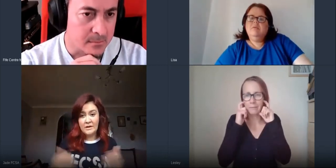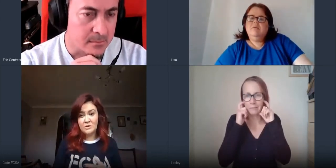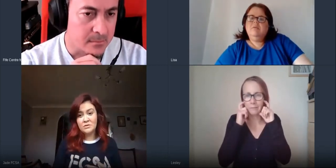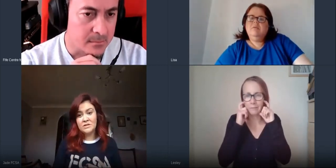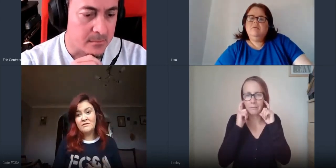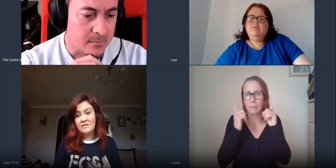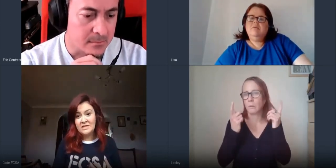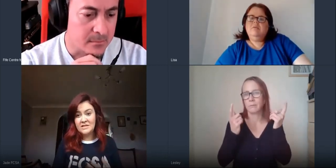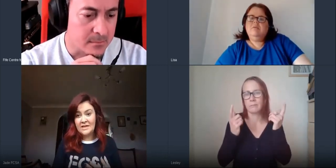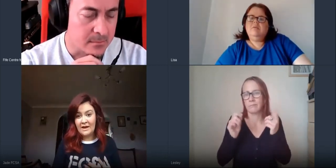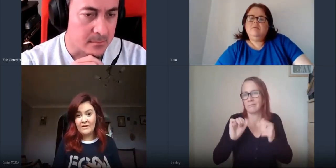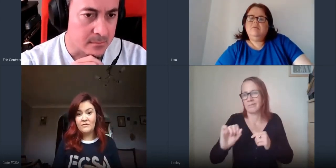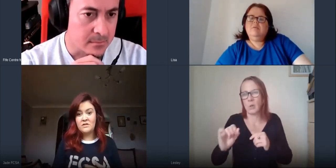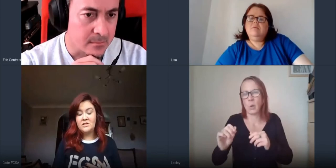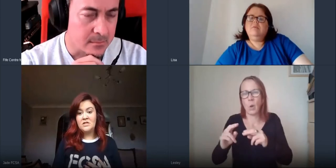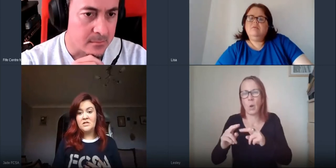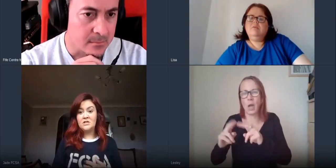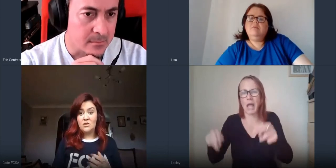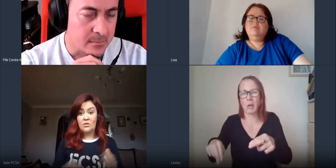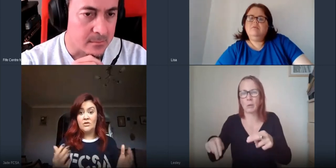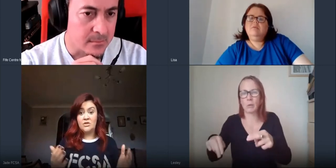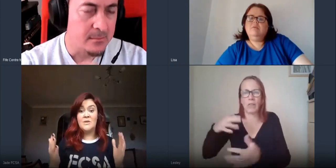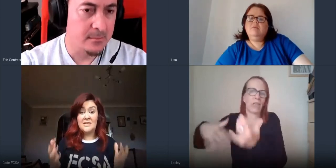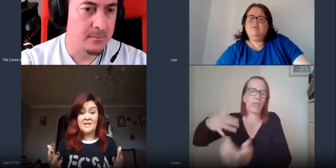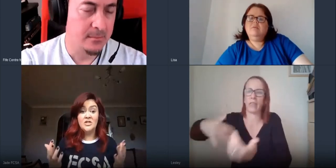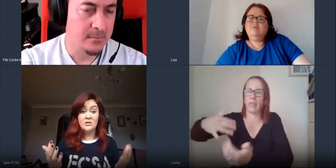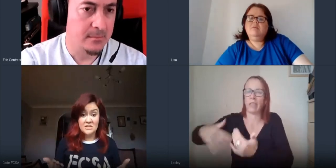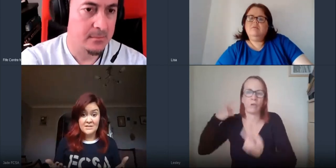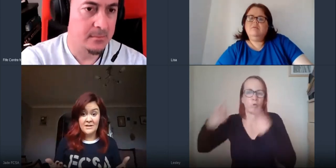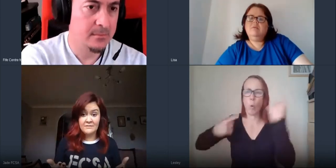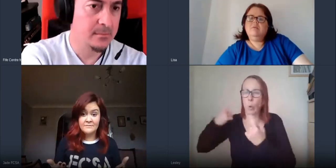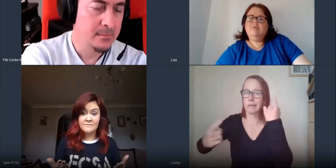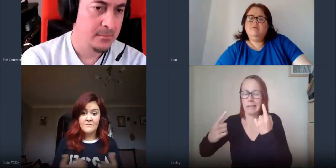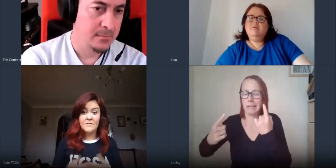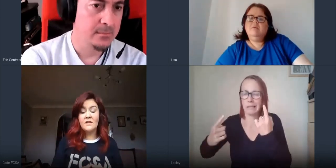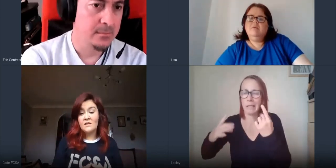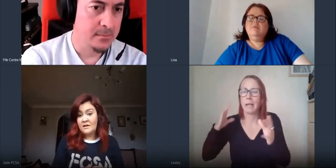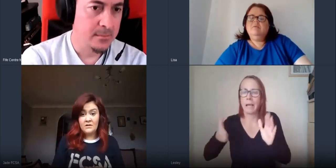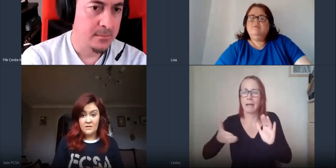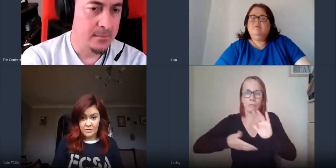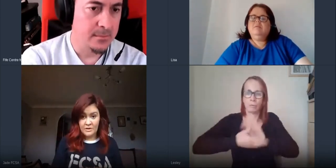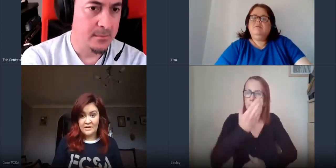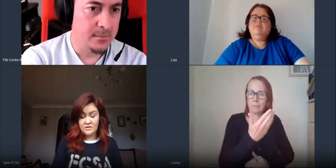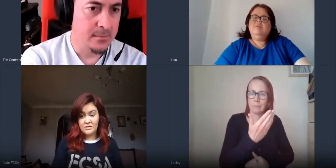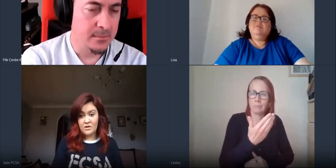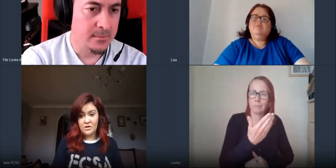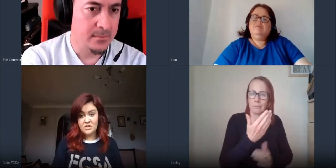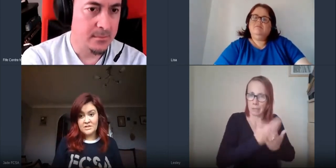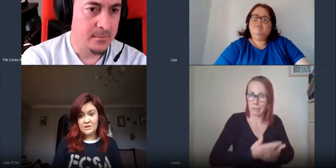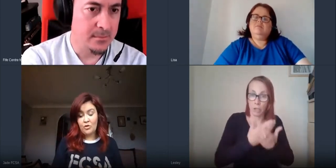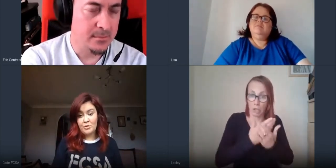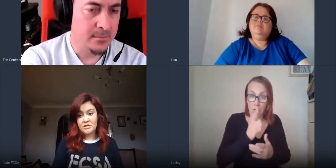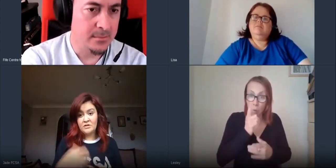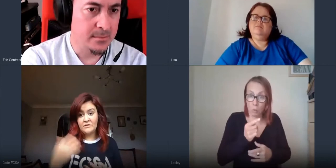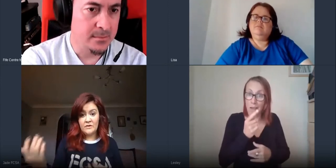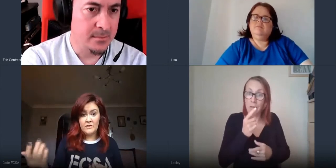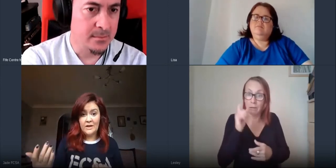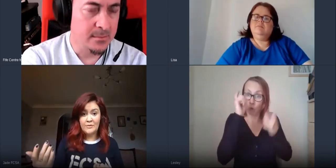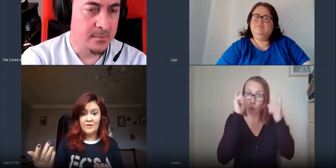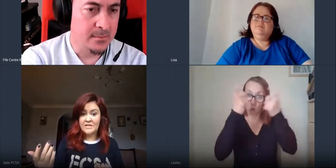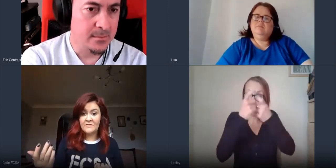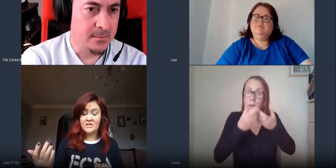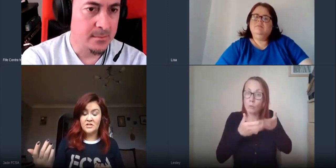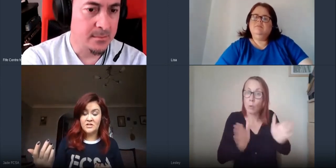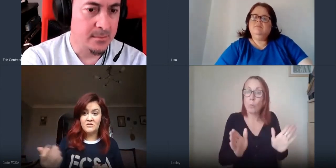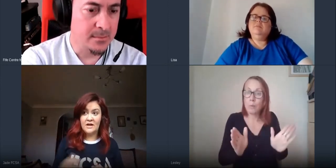household and you need to get out to go and do essential study then you can do the college is still open to you for library